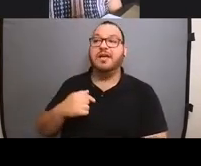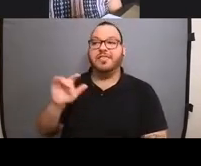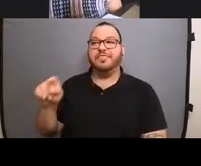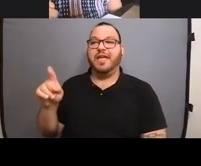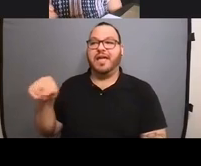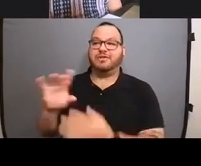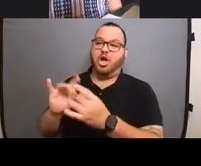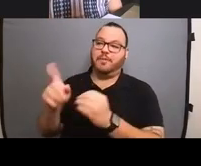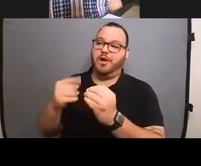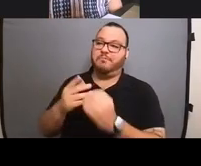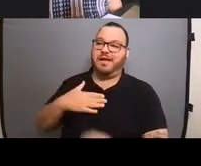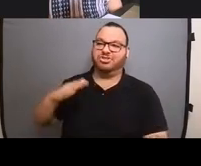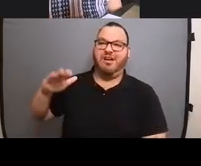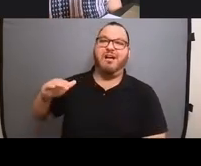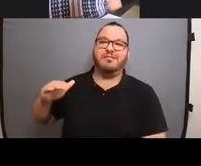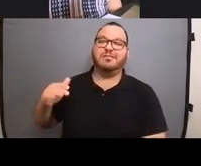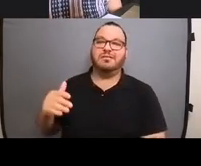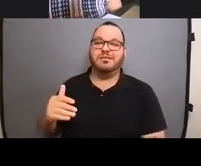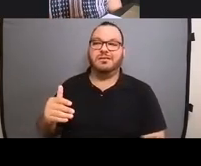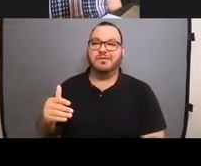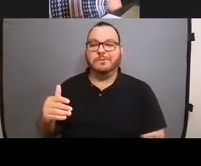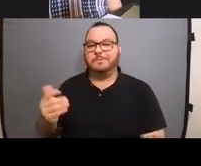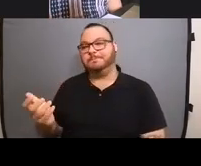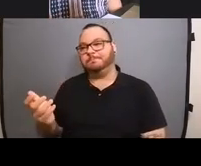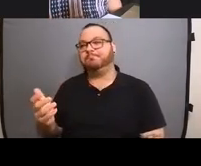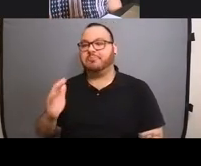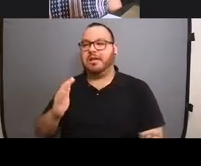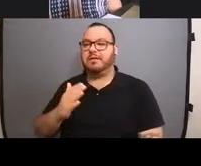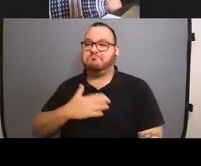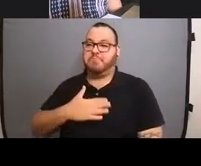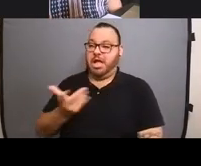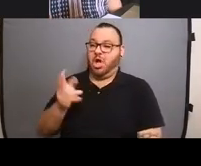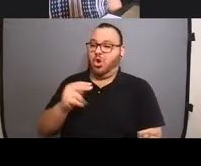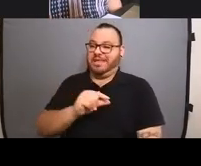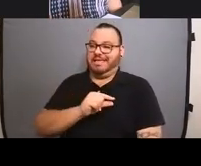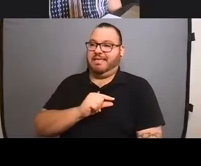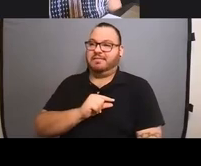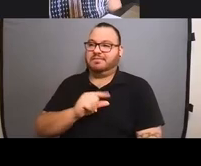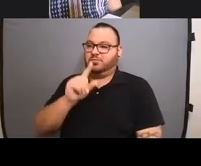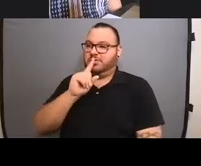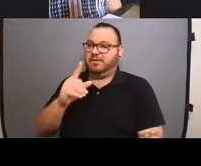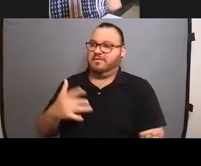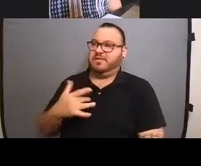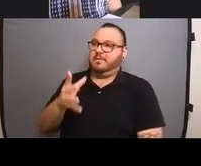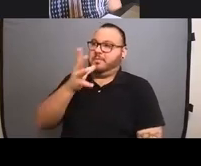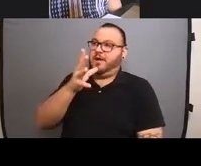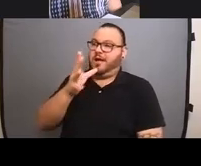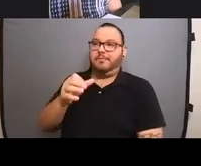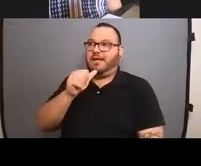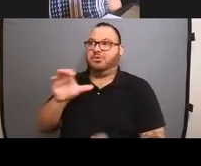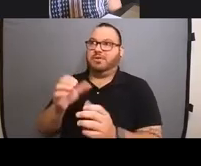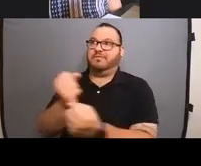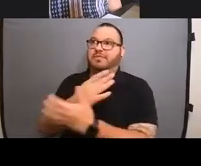because I have my own guilt as a mother of not doing everything well. But,